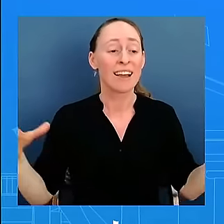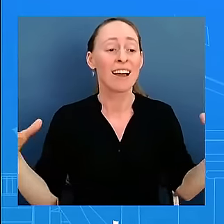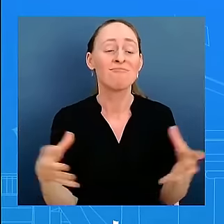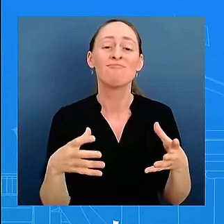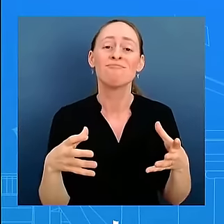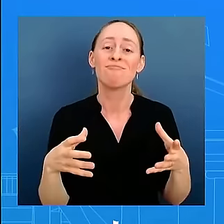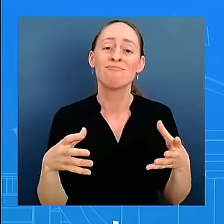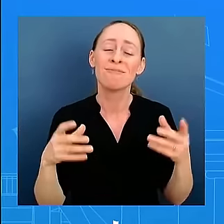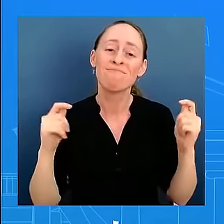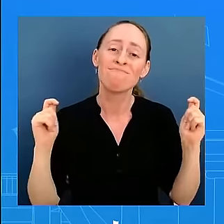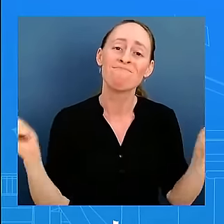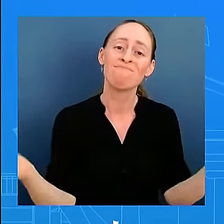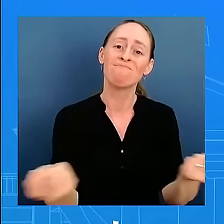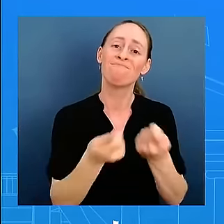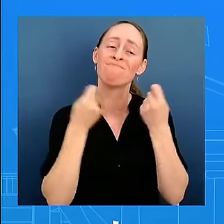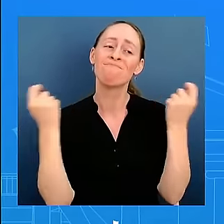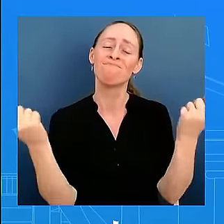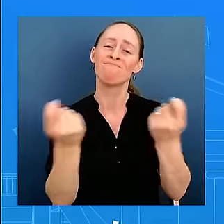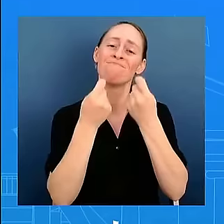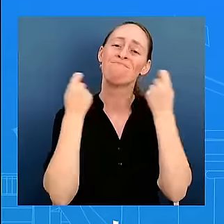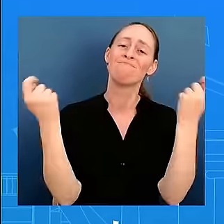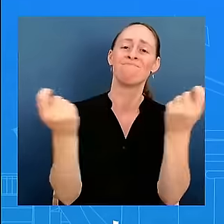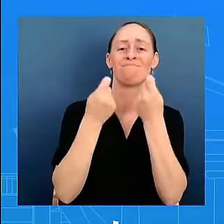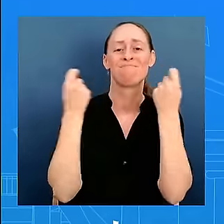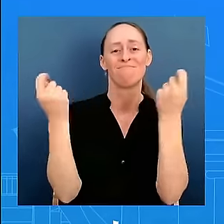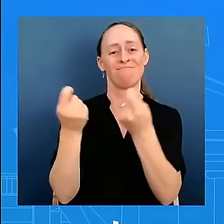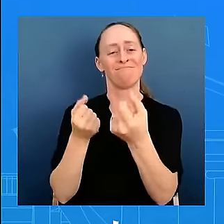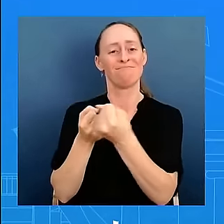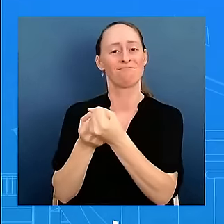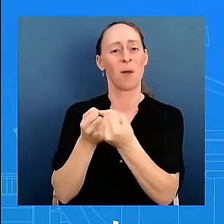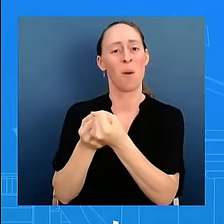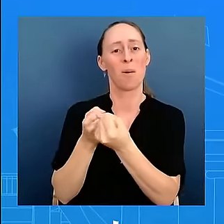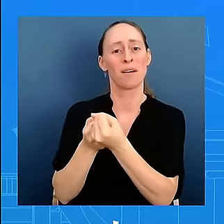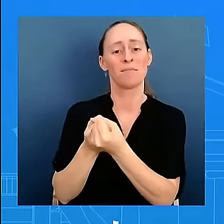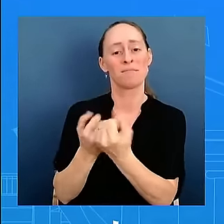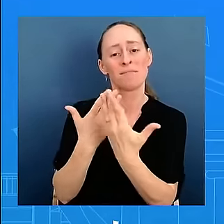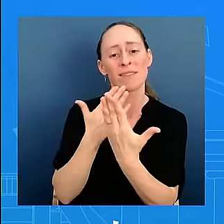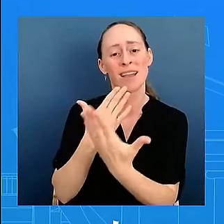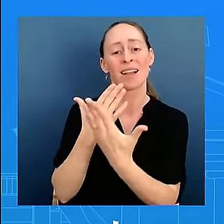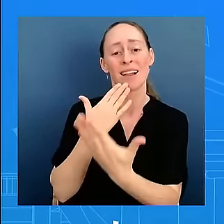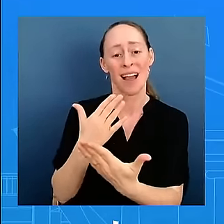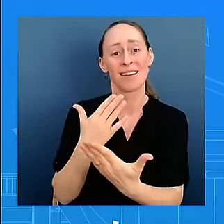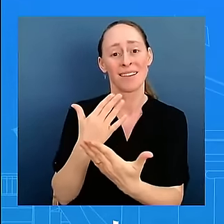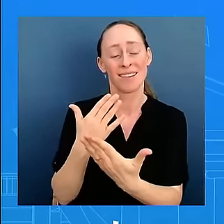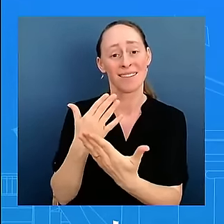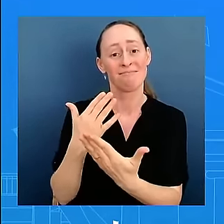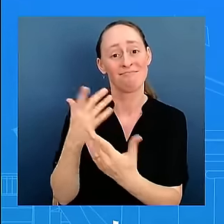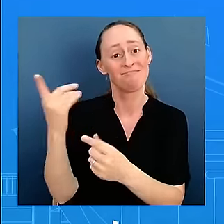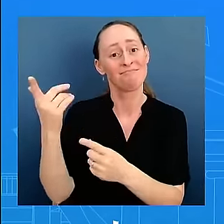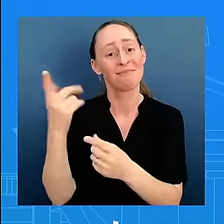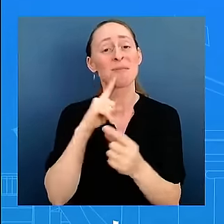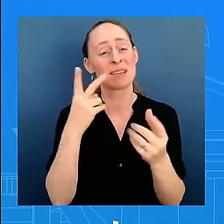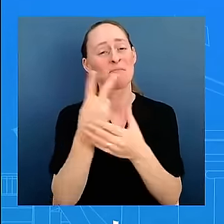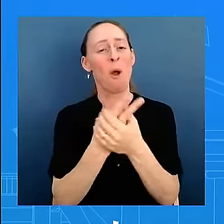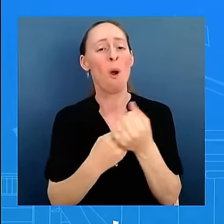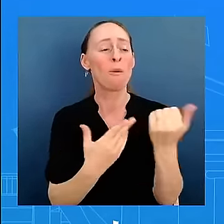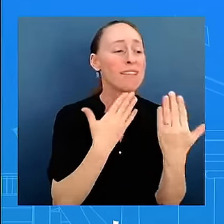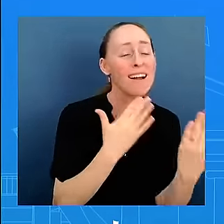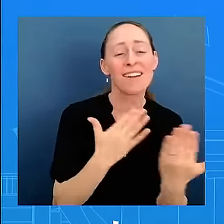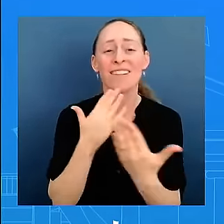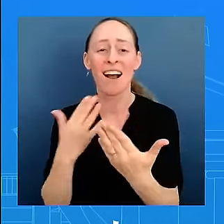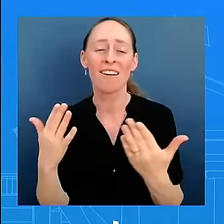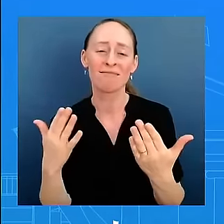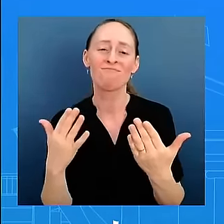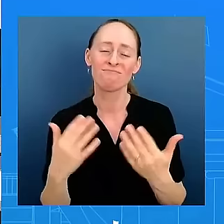on uh the president and thanked him and so i think and he was able to thank us and appreciate us as well okay john just following up on that kareem